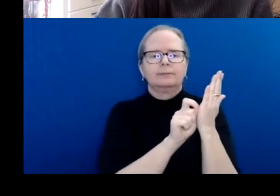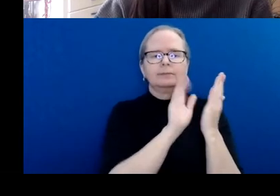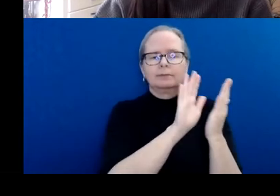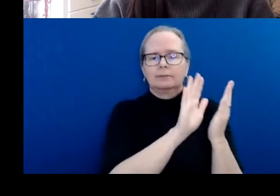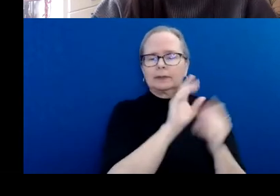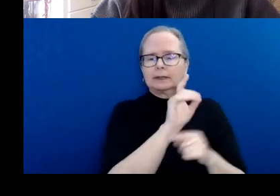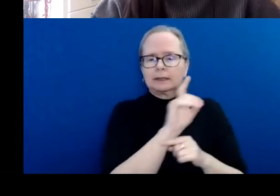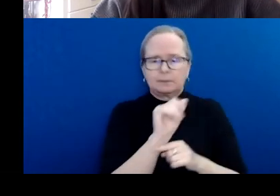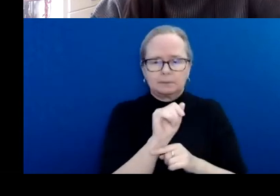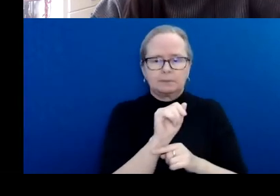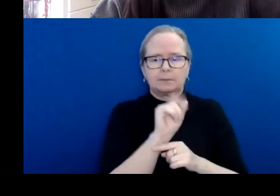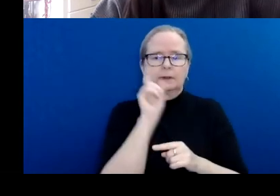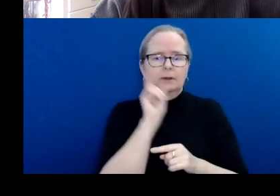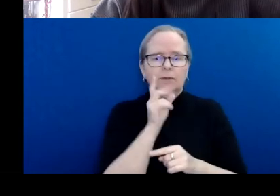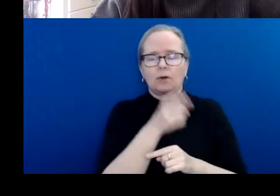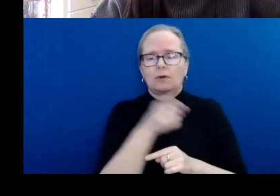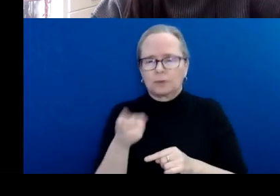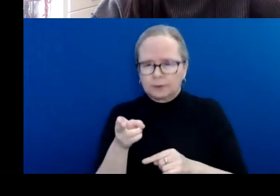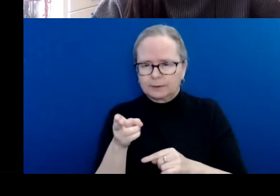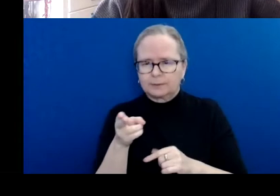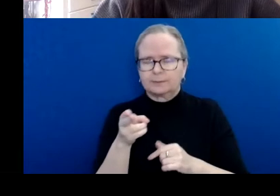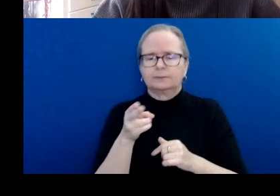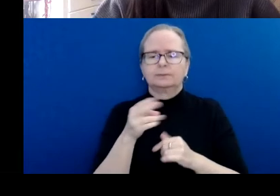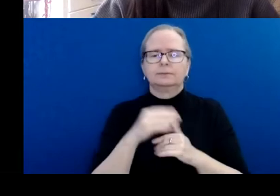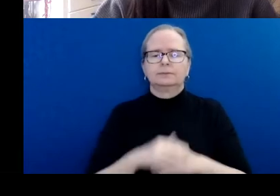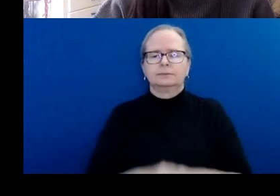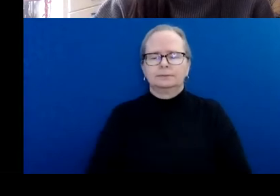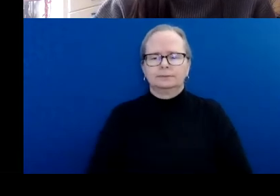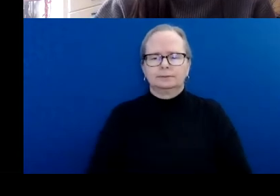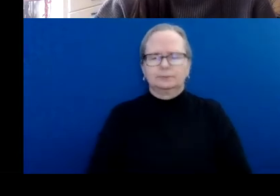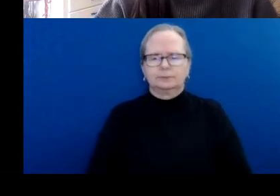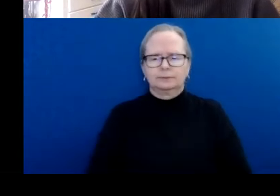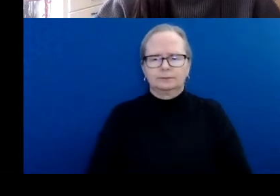Basically, you can request assistance at any stage of the grant process.